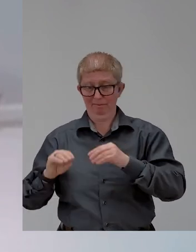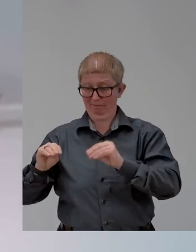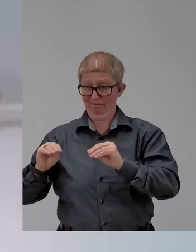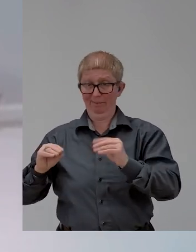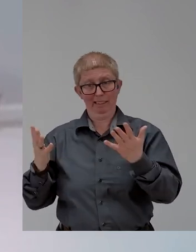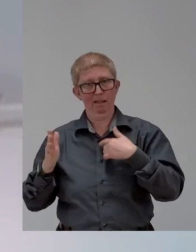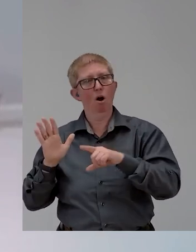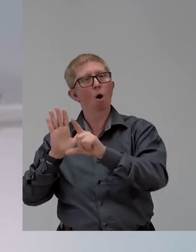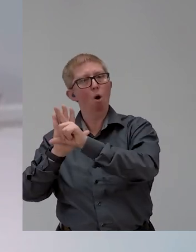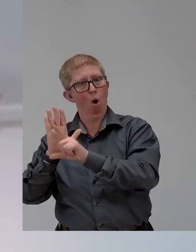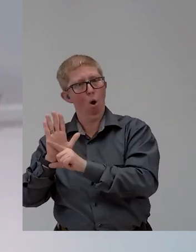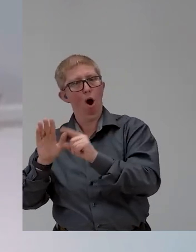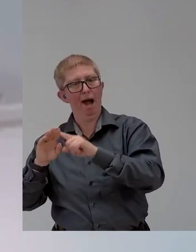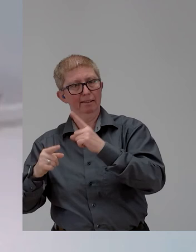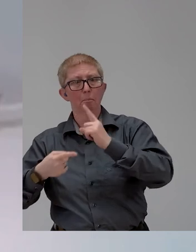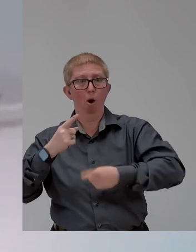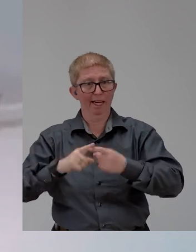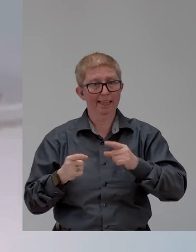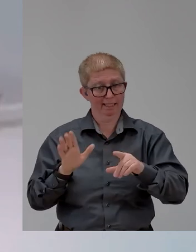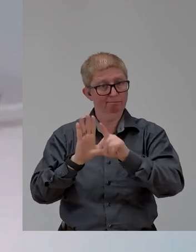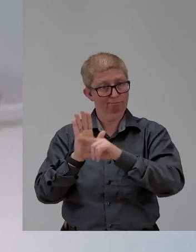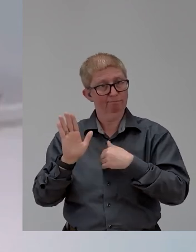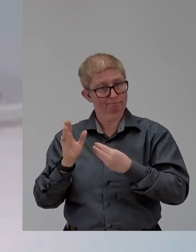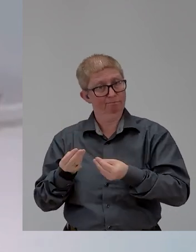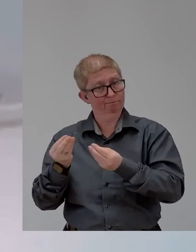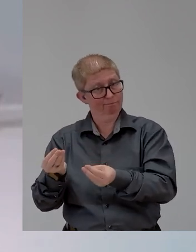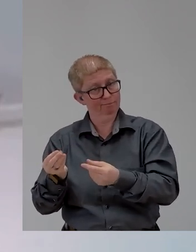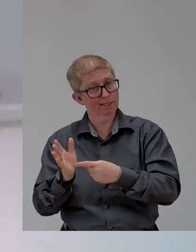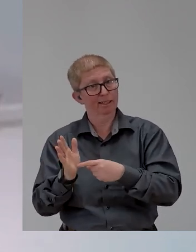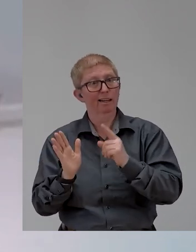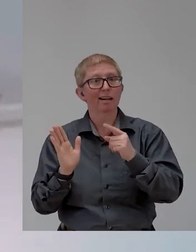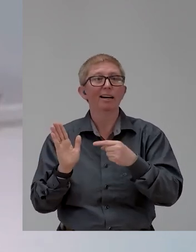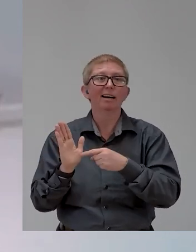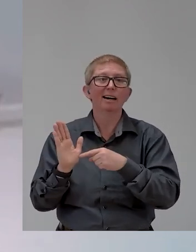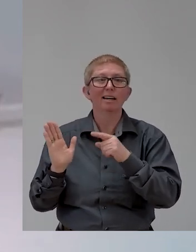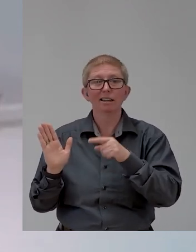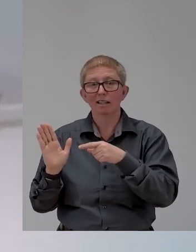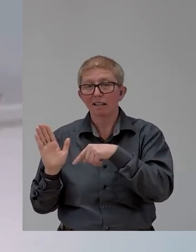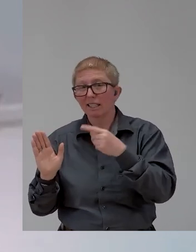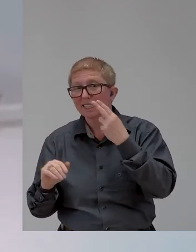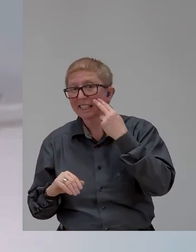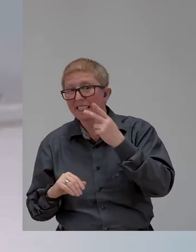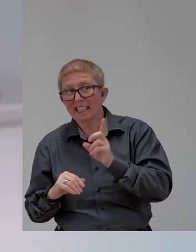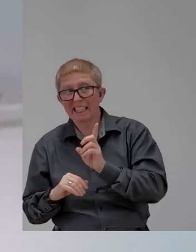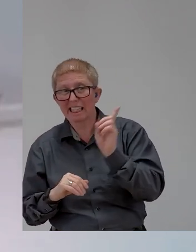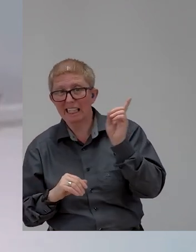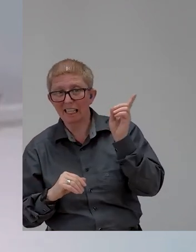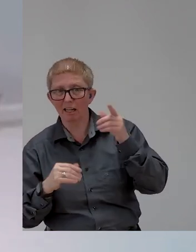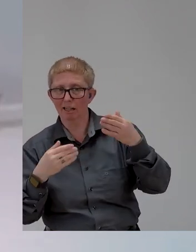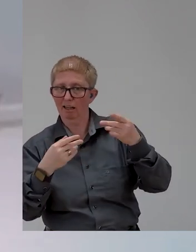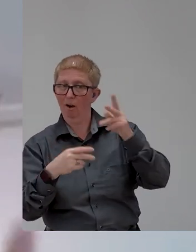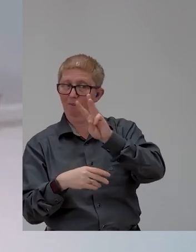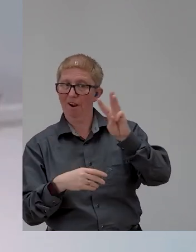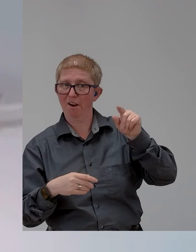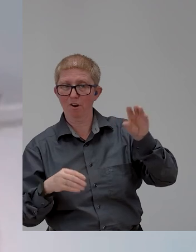I often point them to the Zero Project and say, here's where you could find good things. But after 30 years of watching the sector and watching